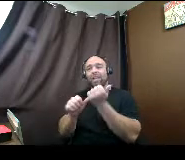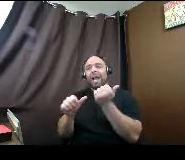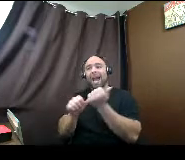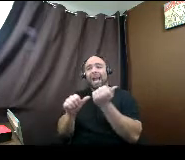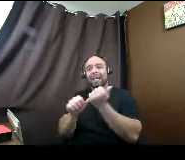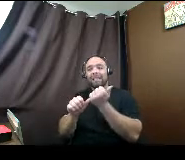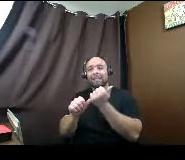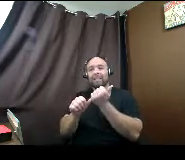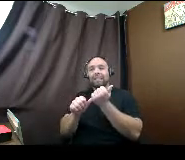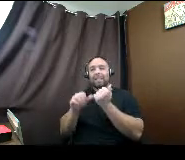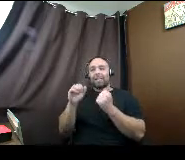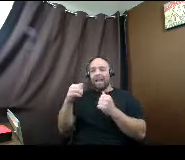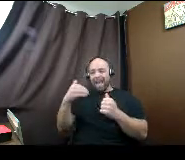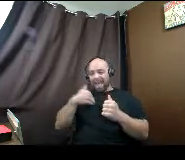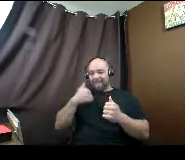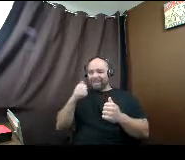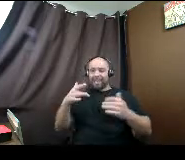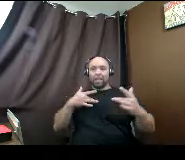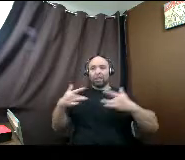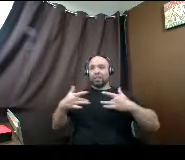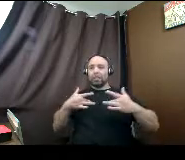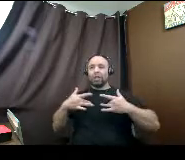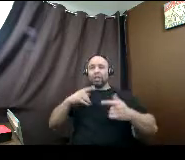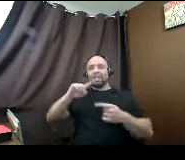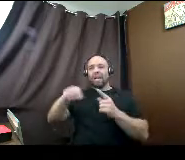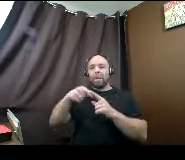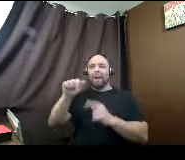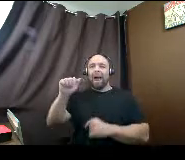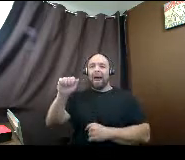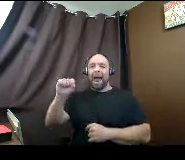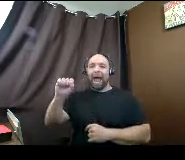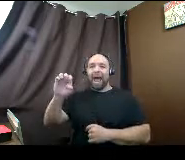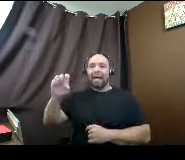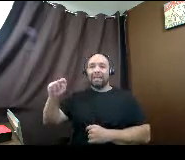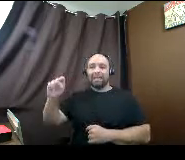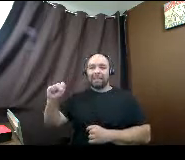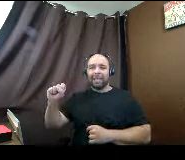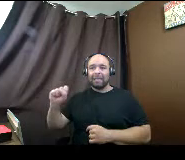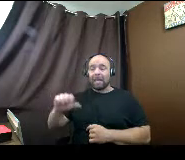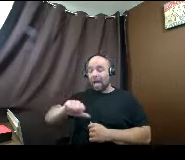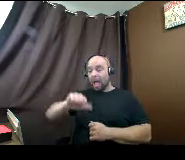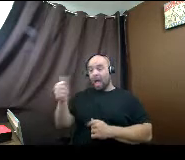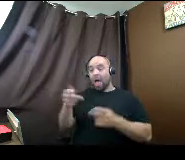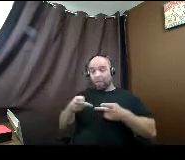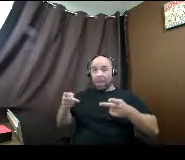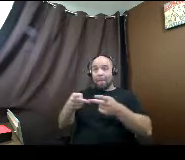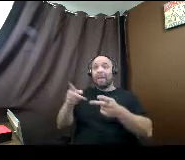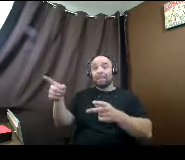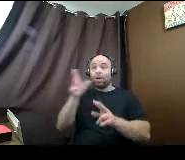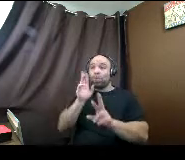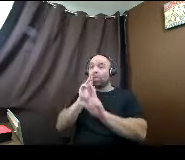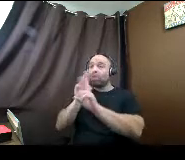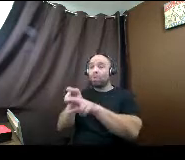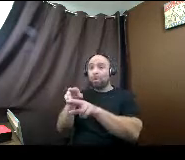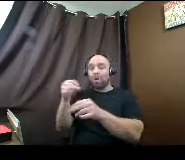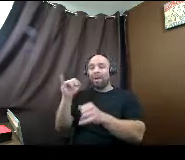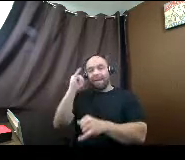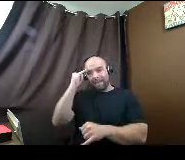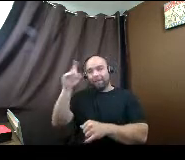When you have concerns about your assets. The other place they're definitely going to report all of those is if you use the CSS profile.